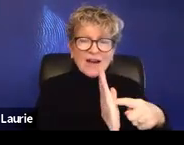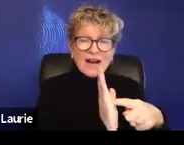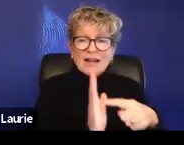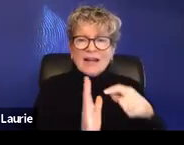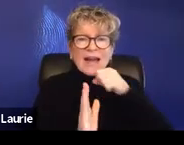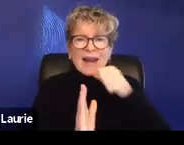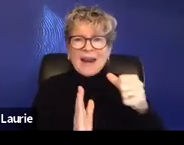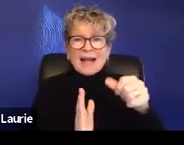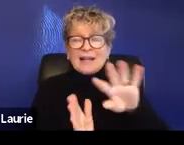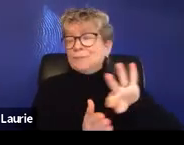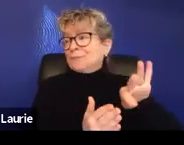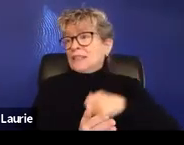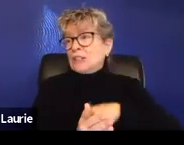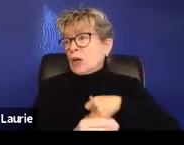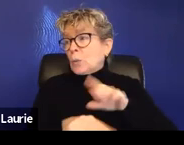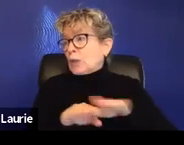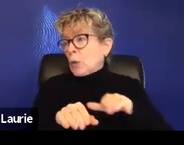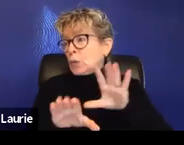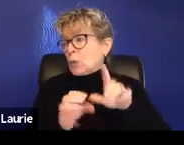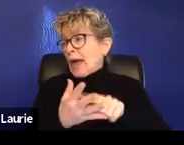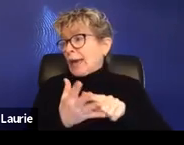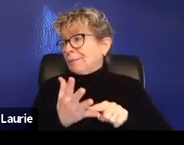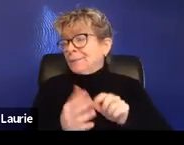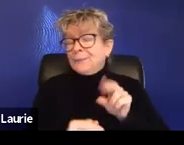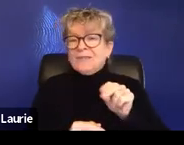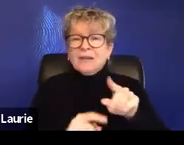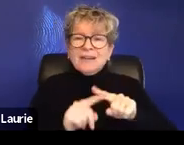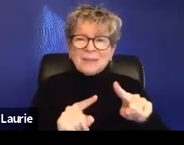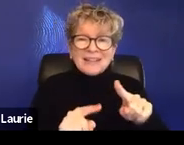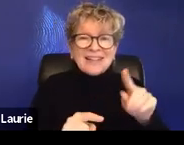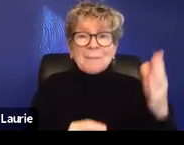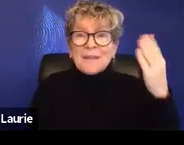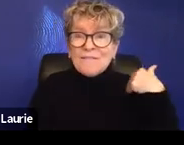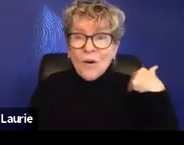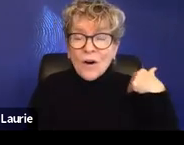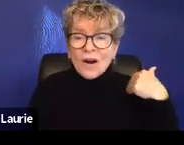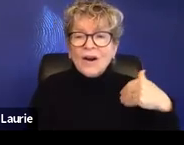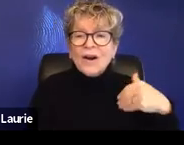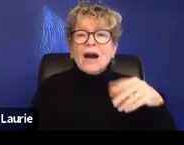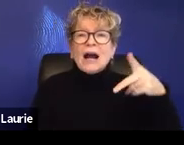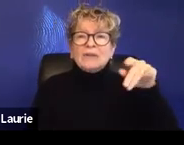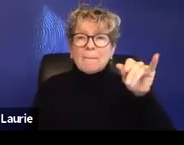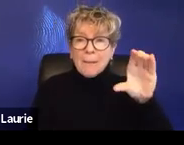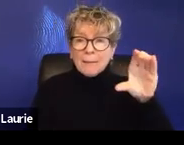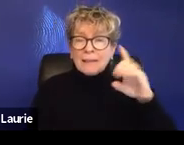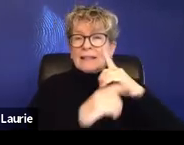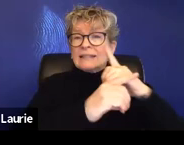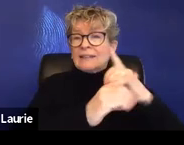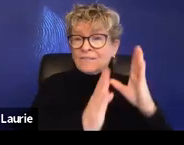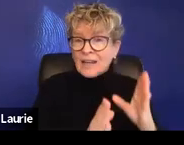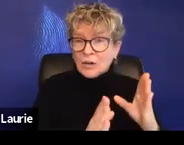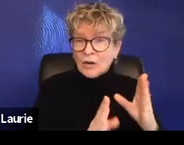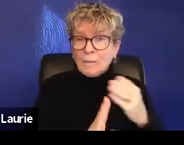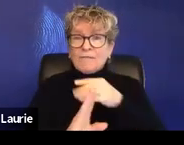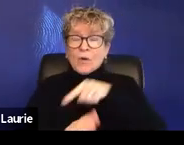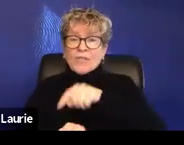say, sorry, we just don't do that. Um, but previously I used to be a public defender before this job and prior to that,